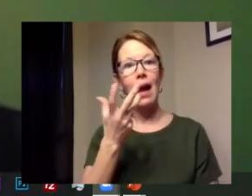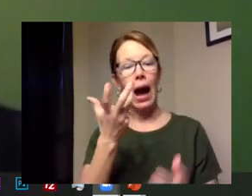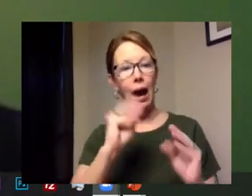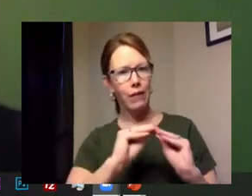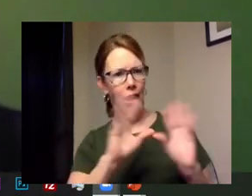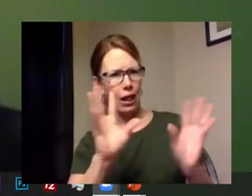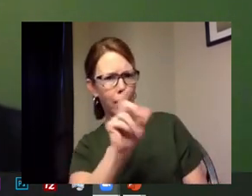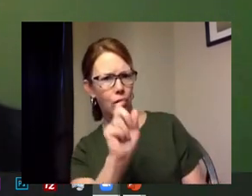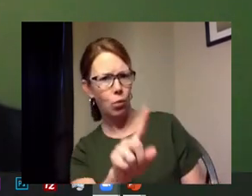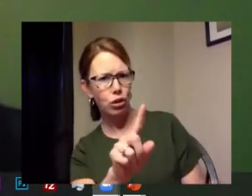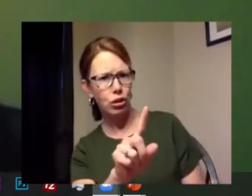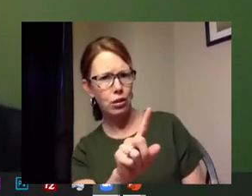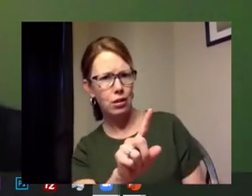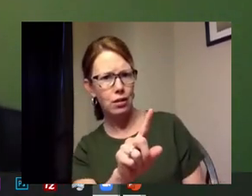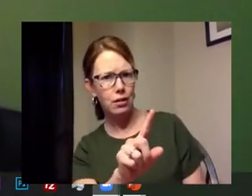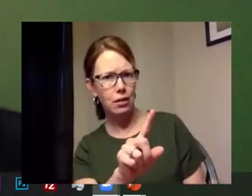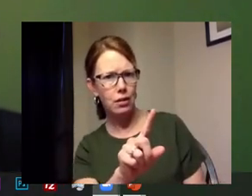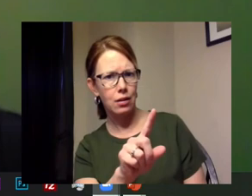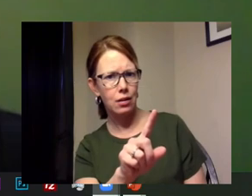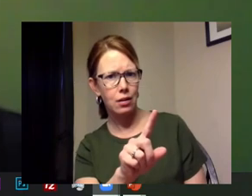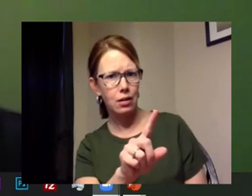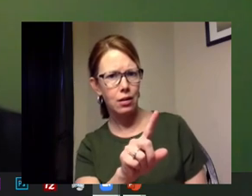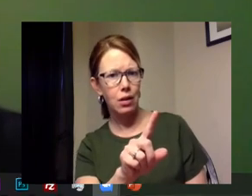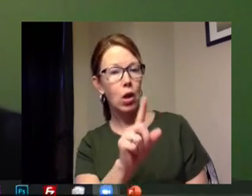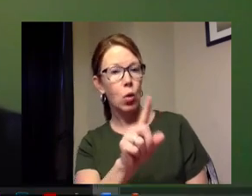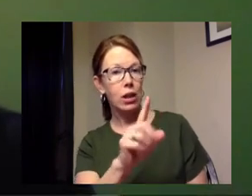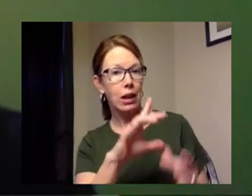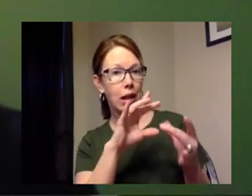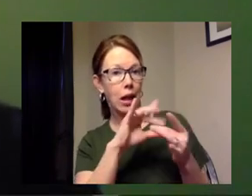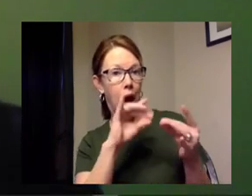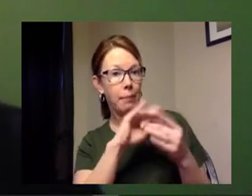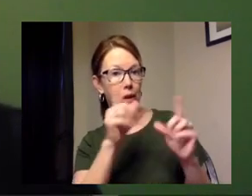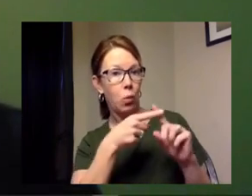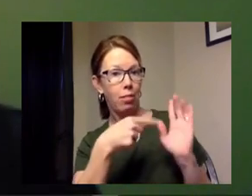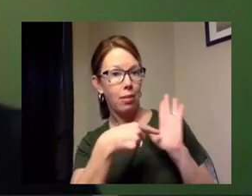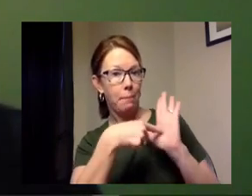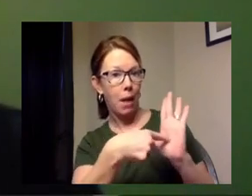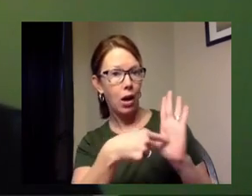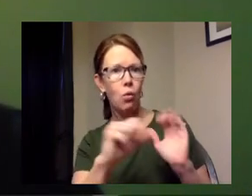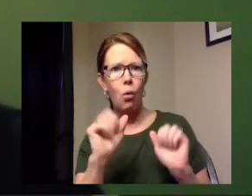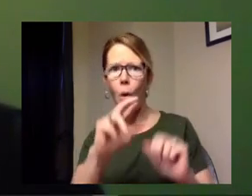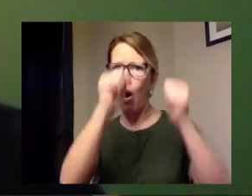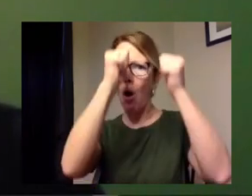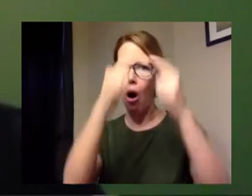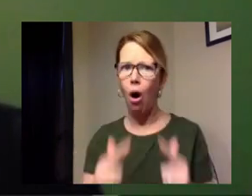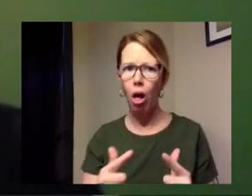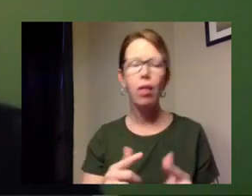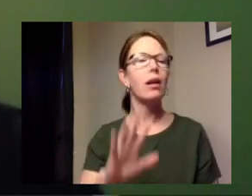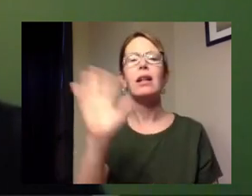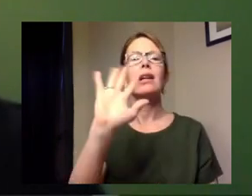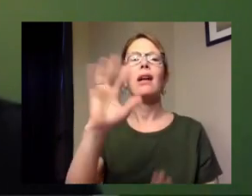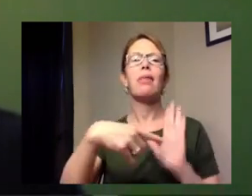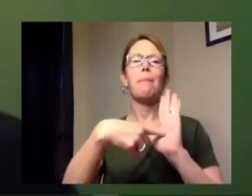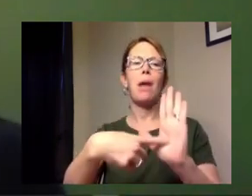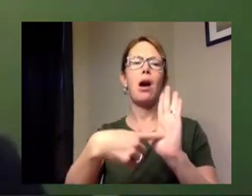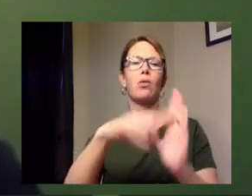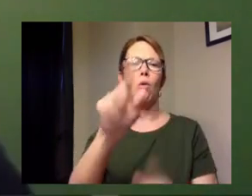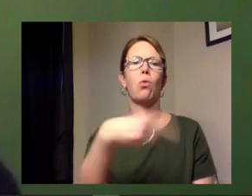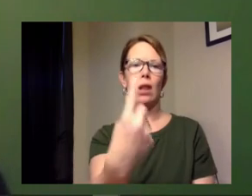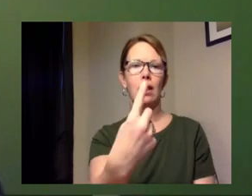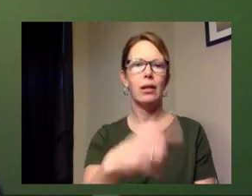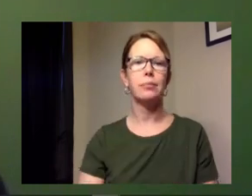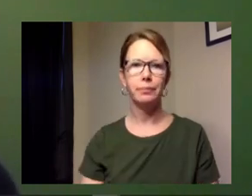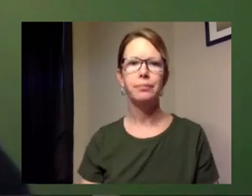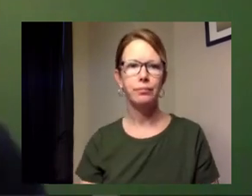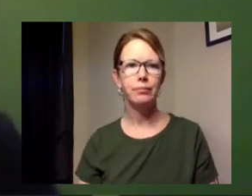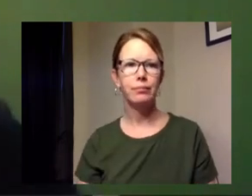um were it was it just the comments when the model was up or all of my comments the model it was uh okay great